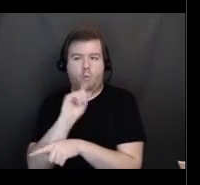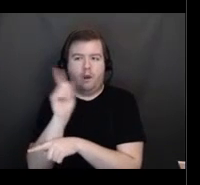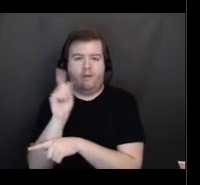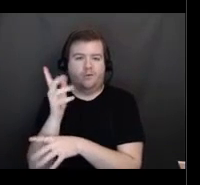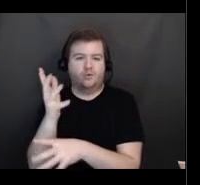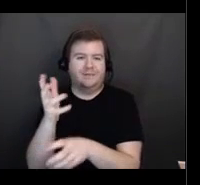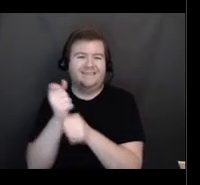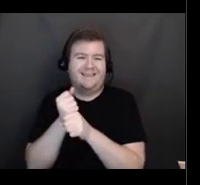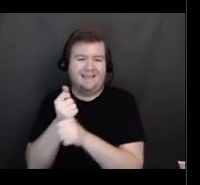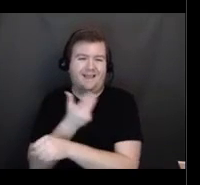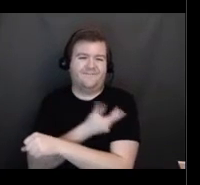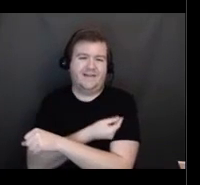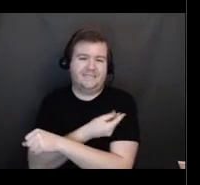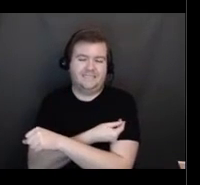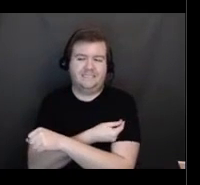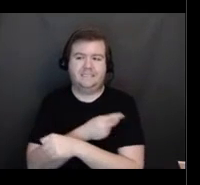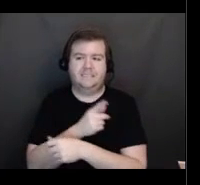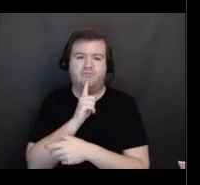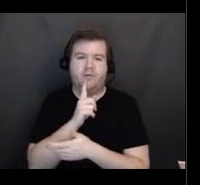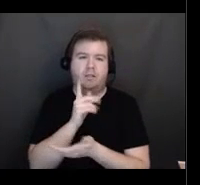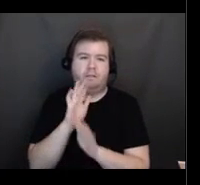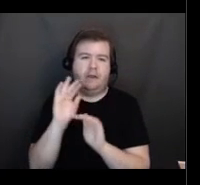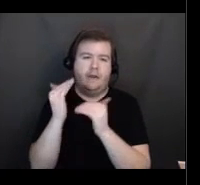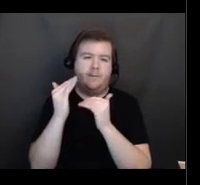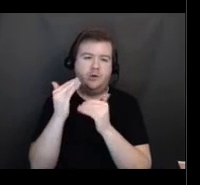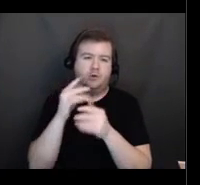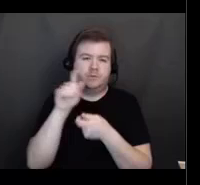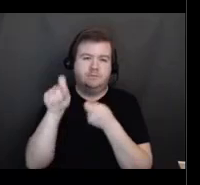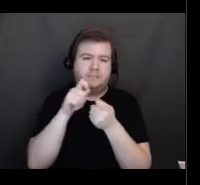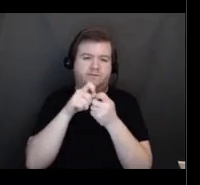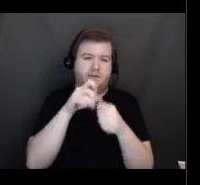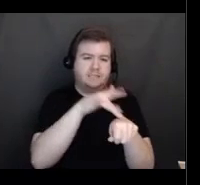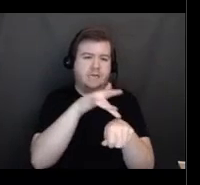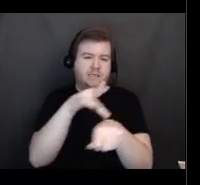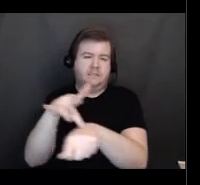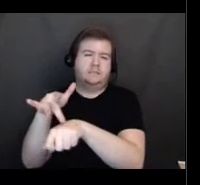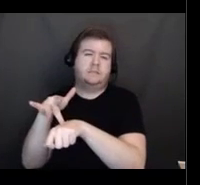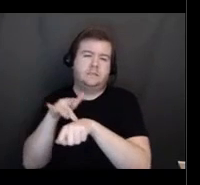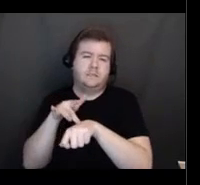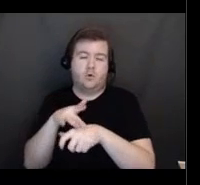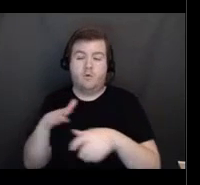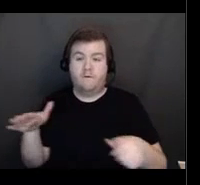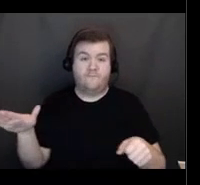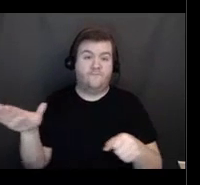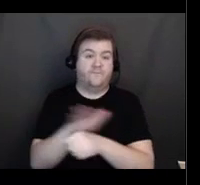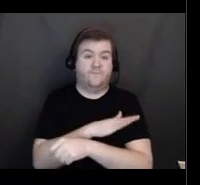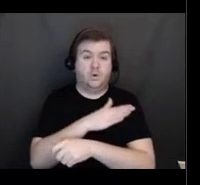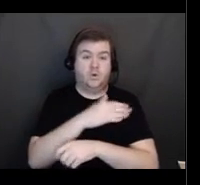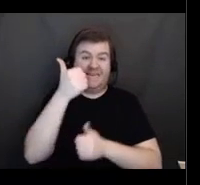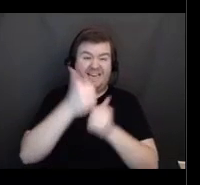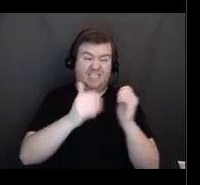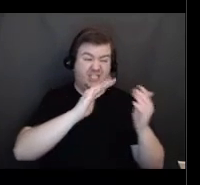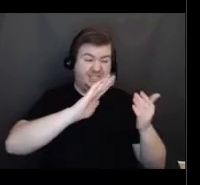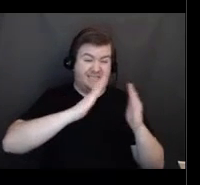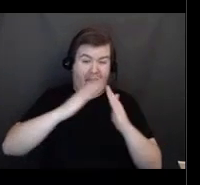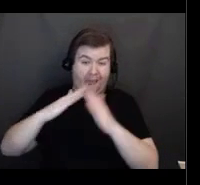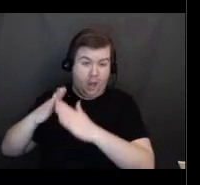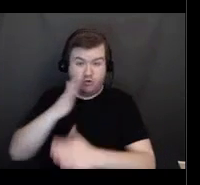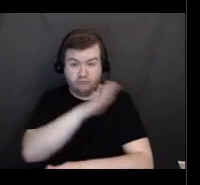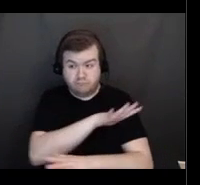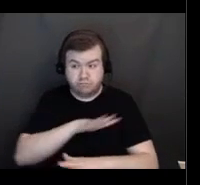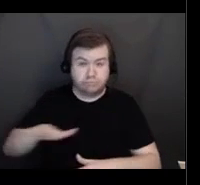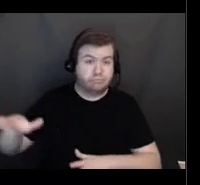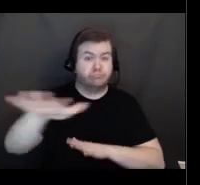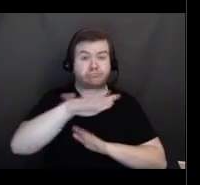it's limited to just certain sites. So it's not a, it's not across the state, every town kind of scheduling